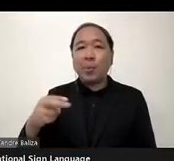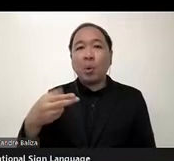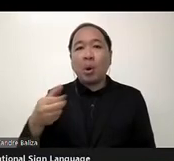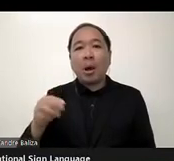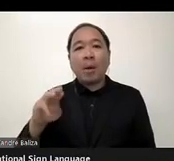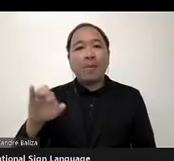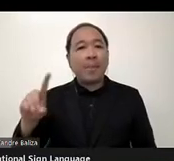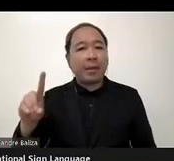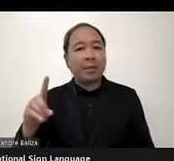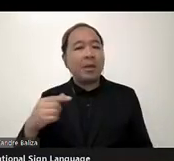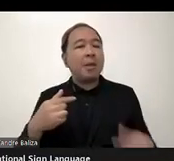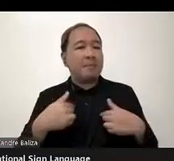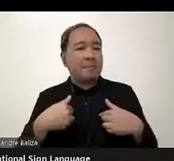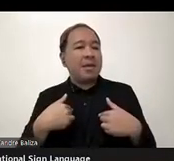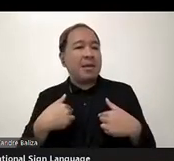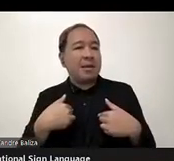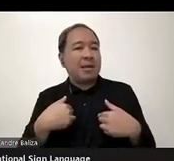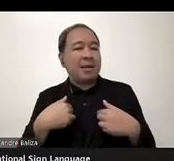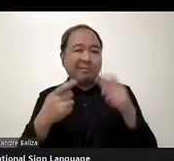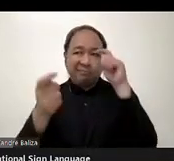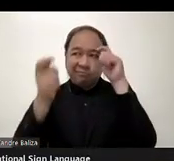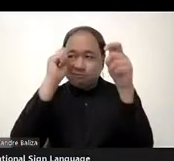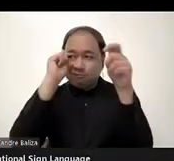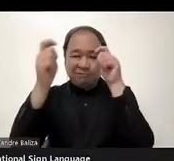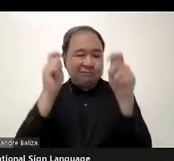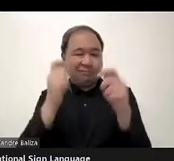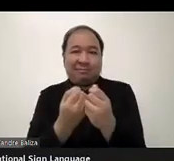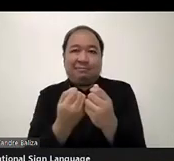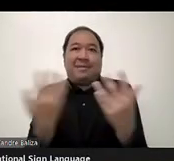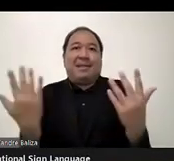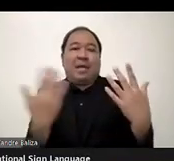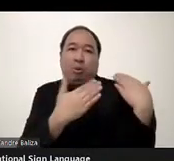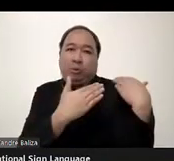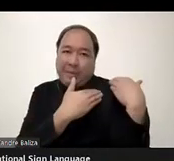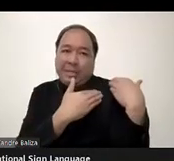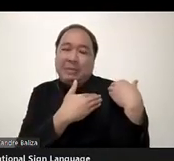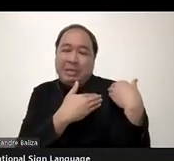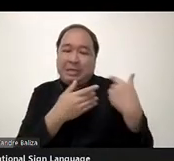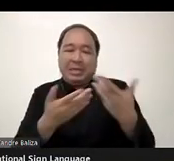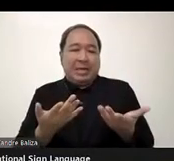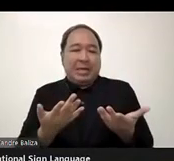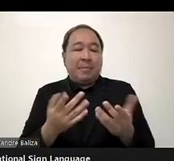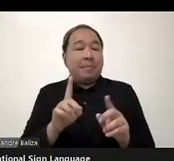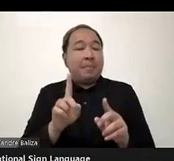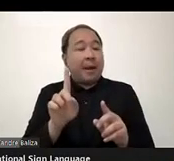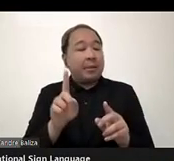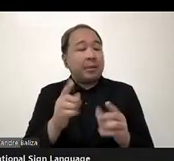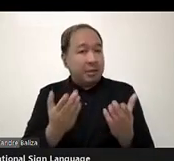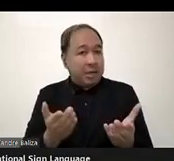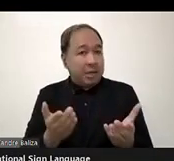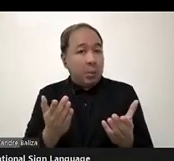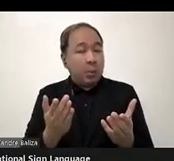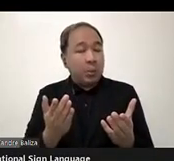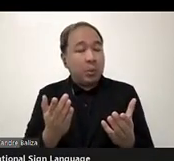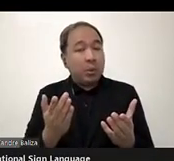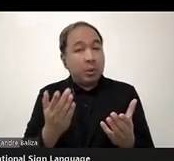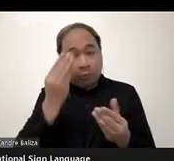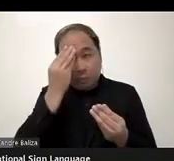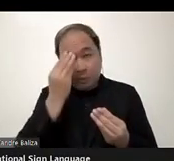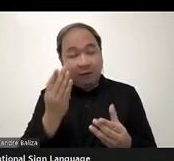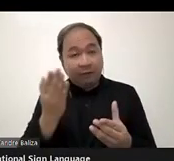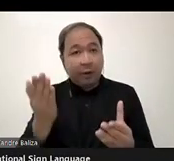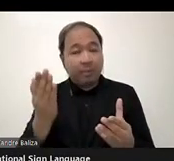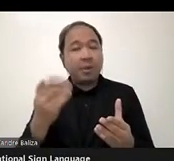I'm wearing quite a few hats generally, so it's difficult. But today I would like to say that I am as part